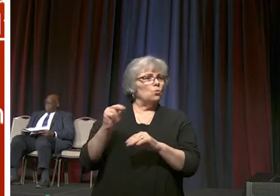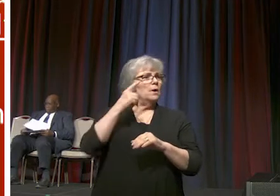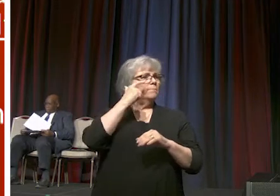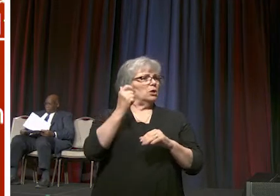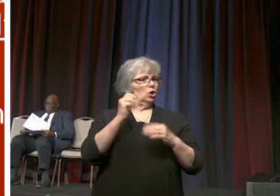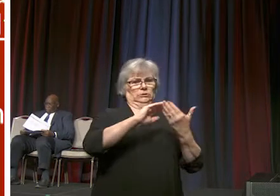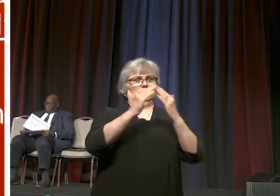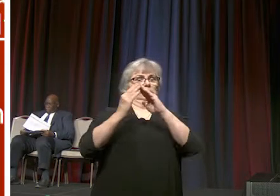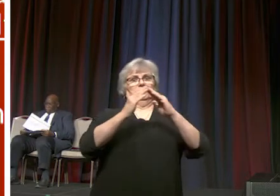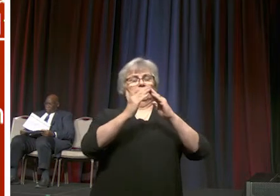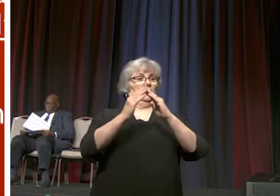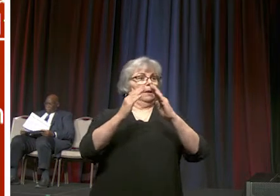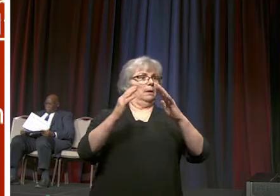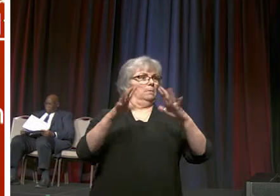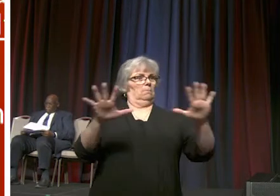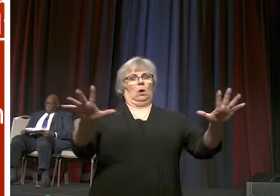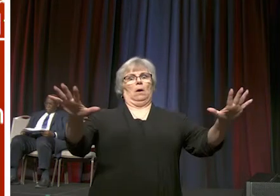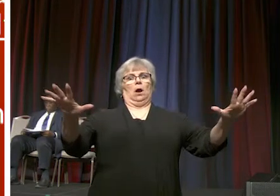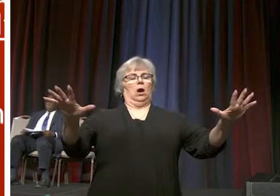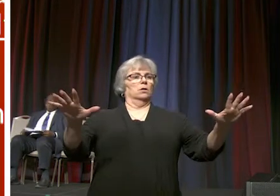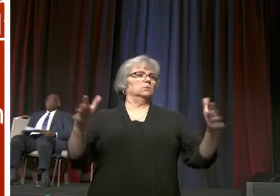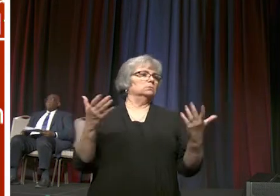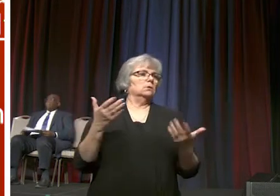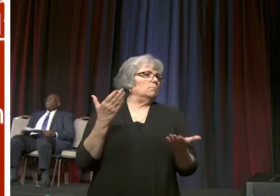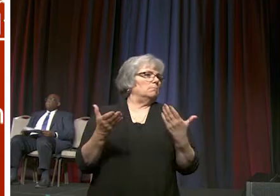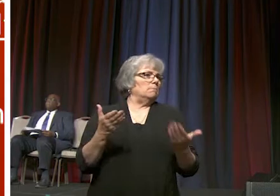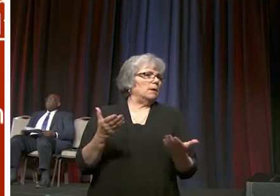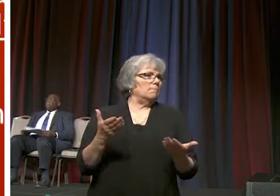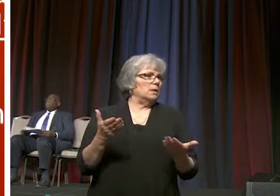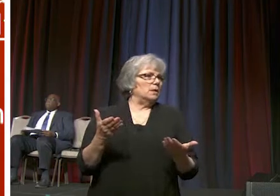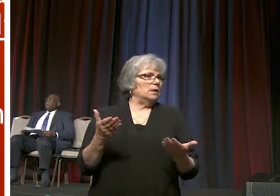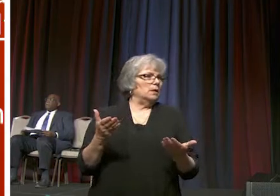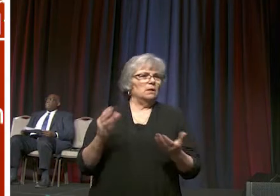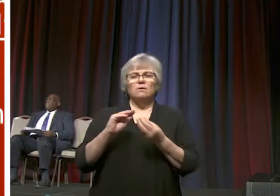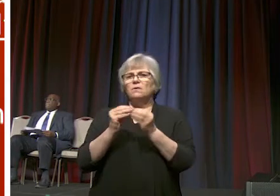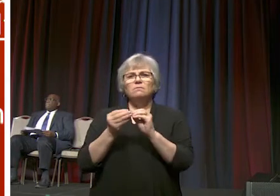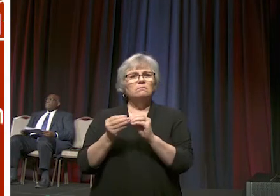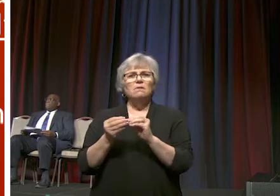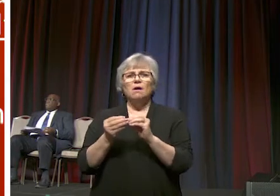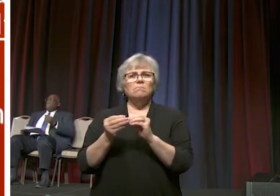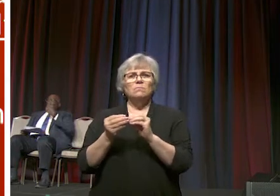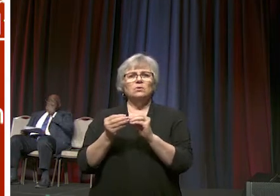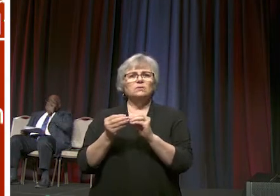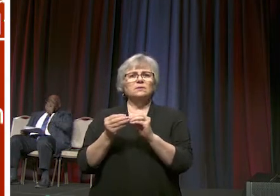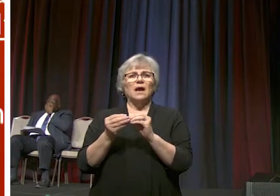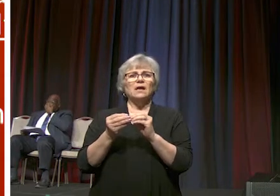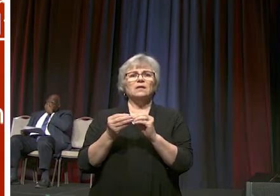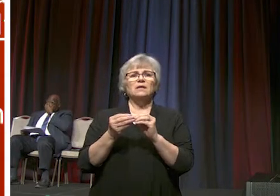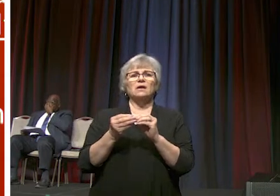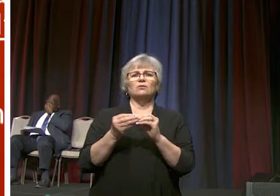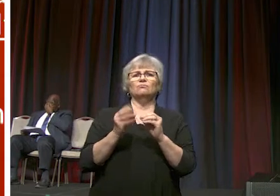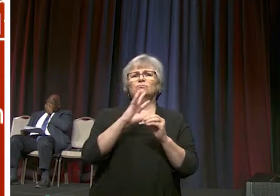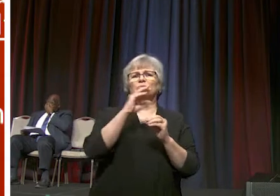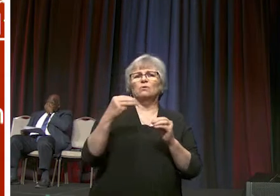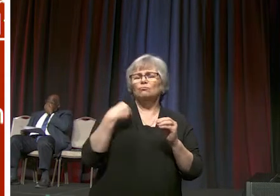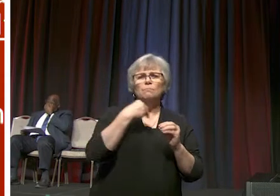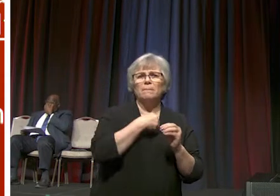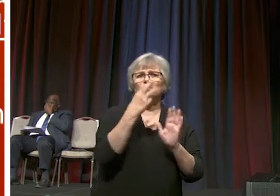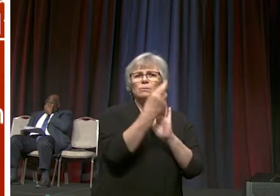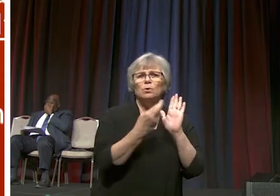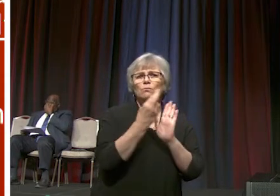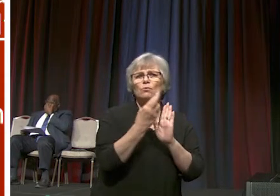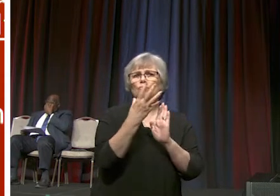area where there may not necessarily be numbers that can fill the role of 300,000 there may be